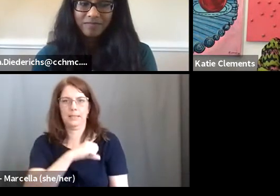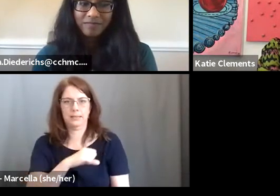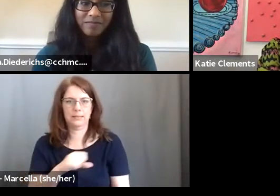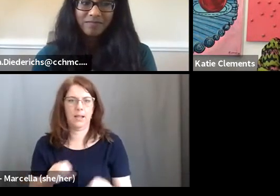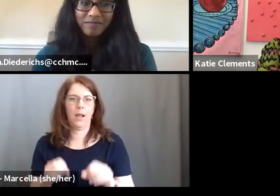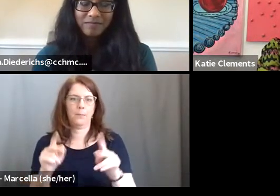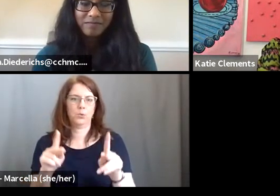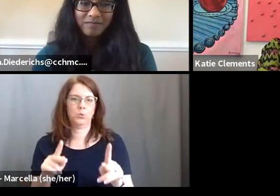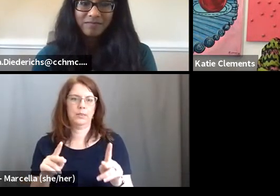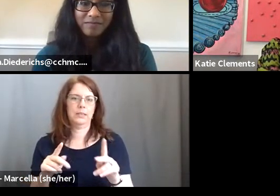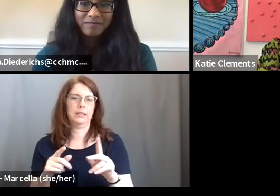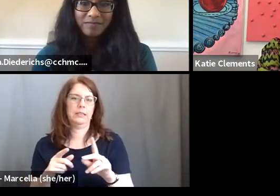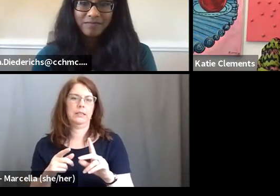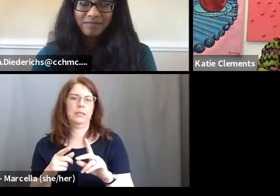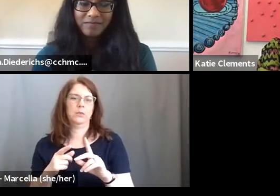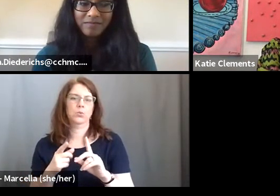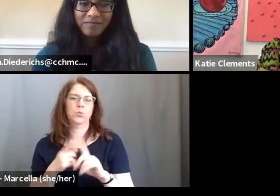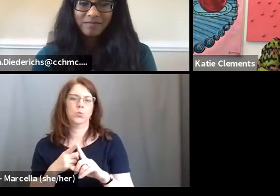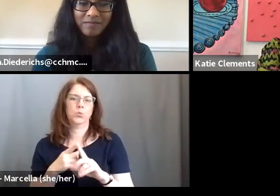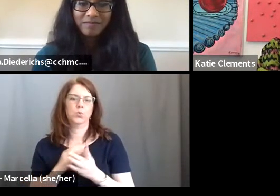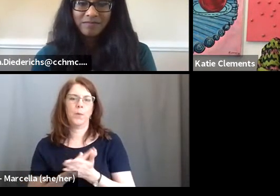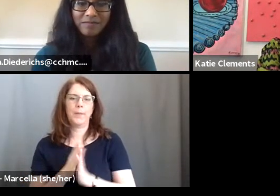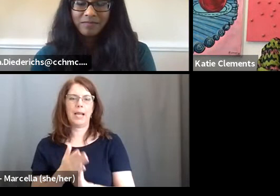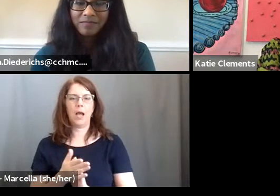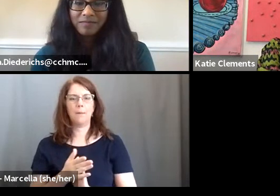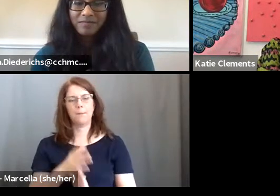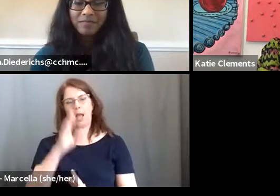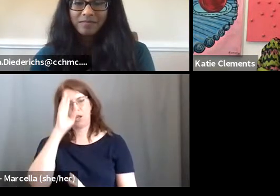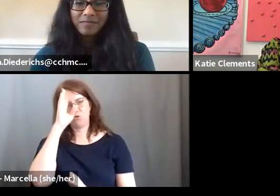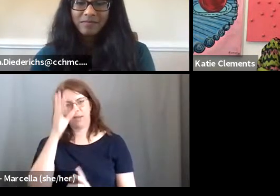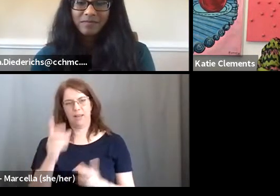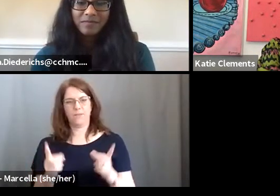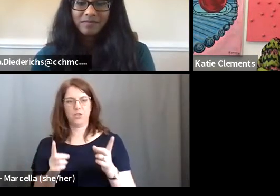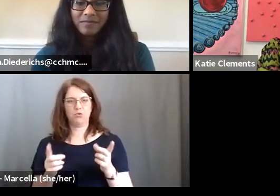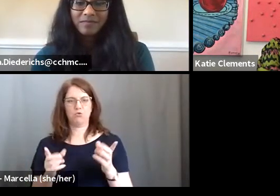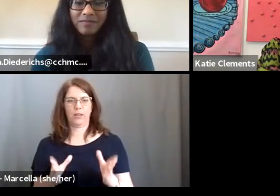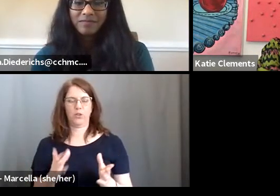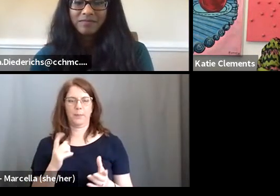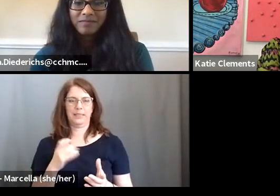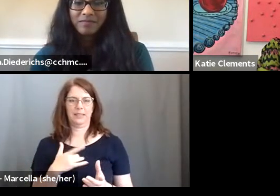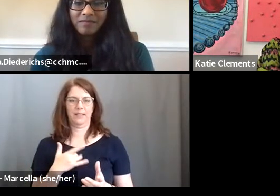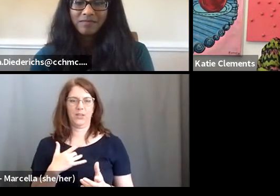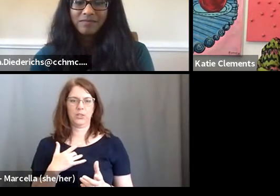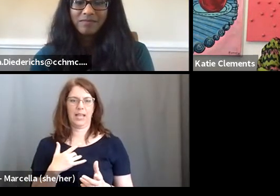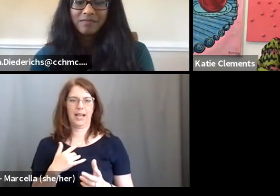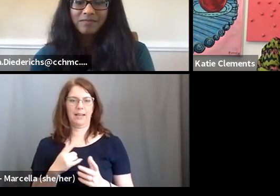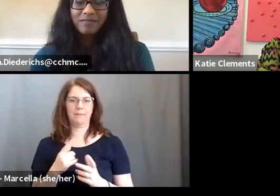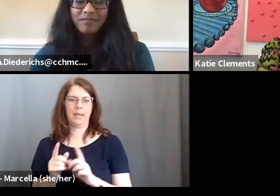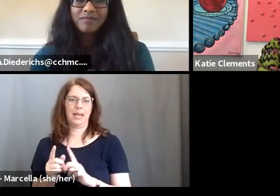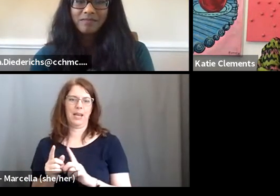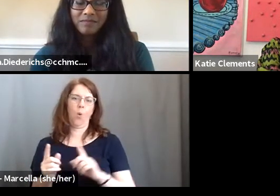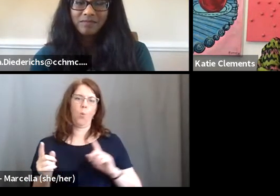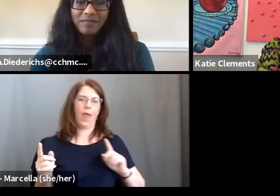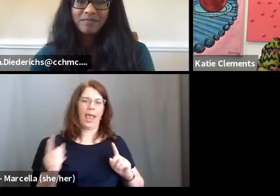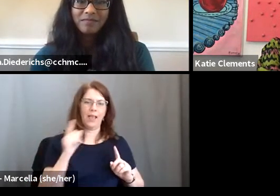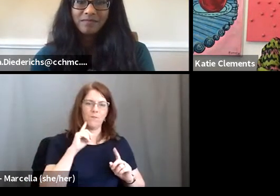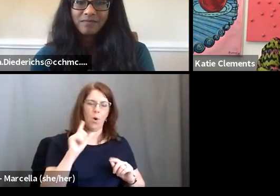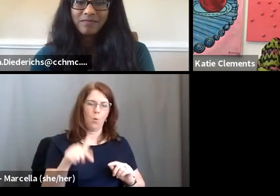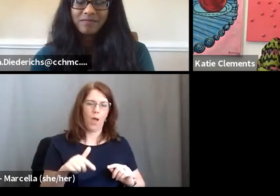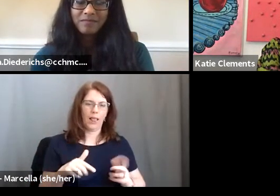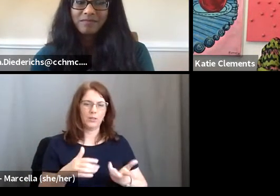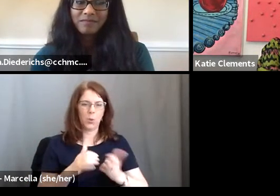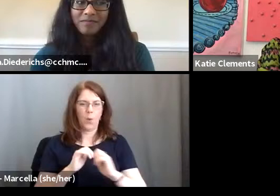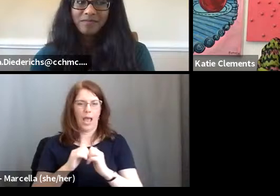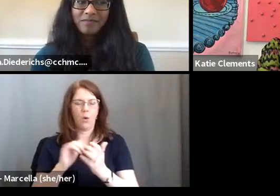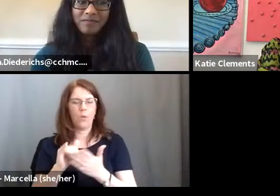to, um, become a creative director and because she feels like she's been away for a little bit. So maybe how those soft